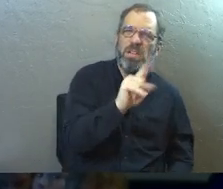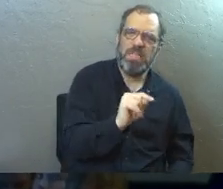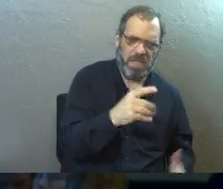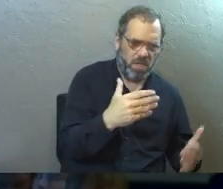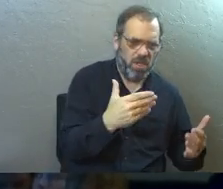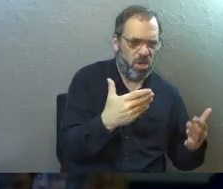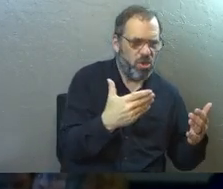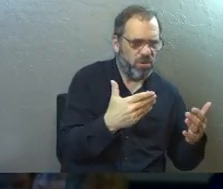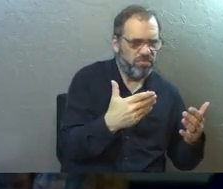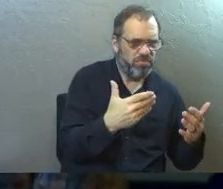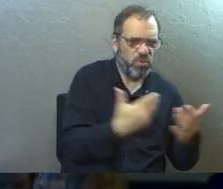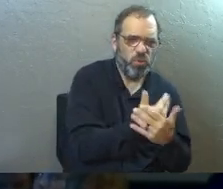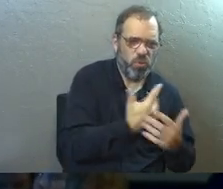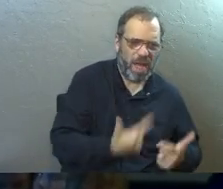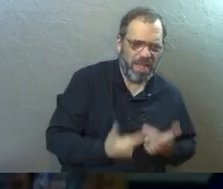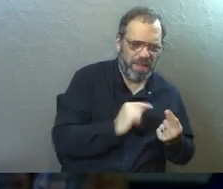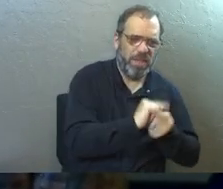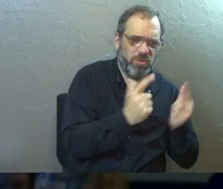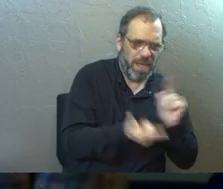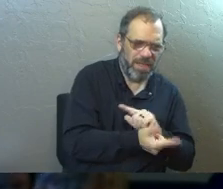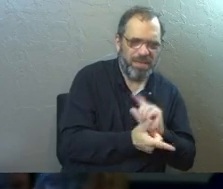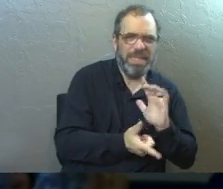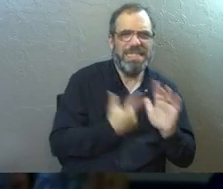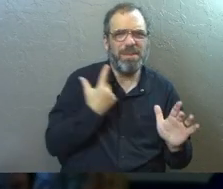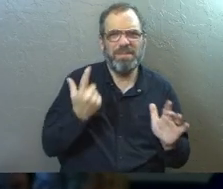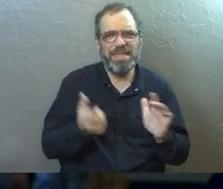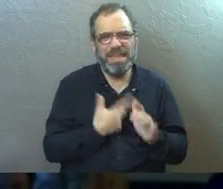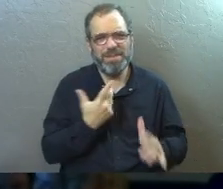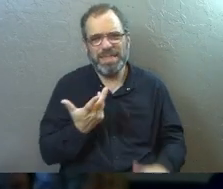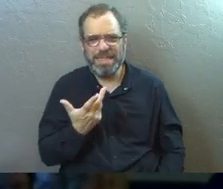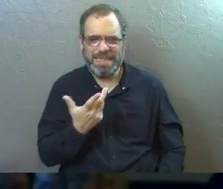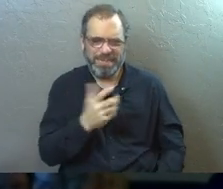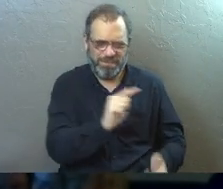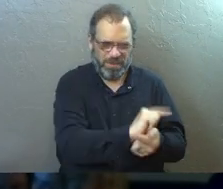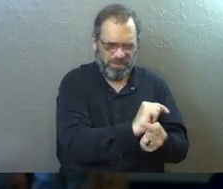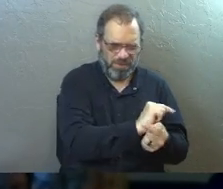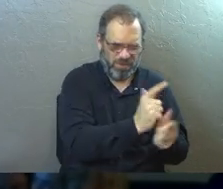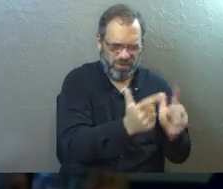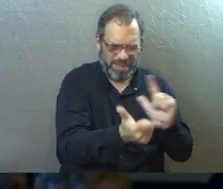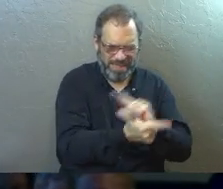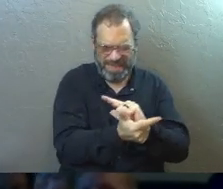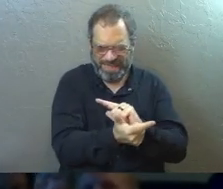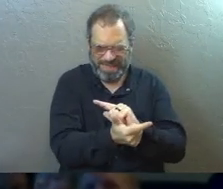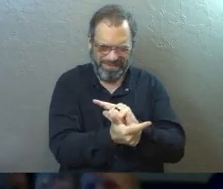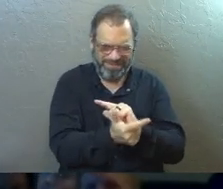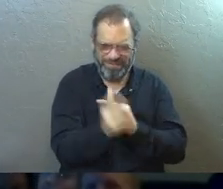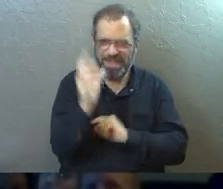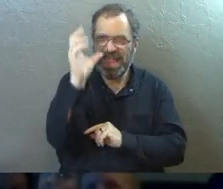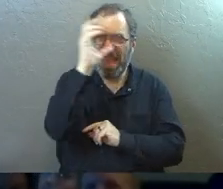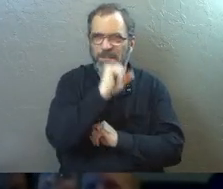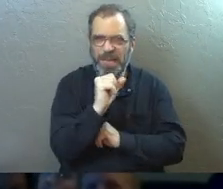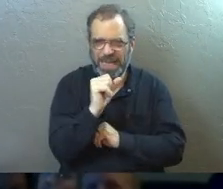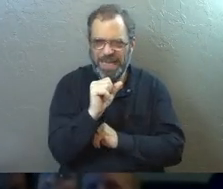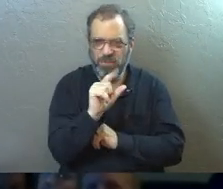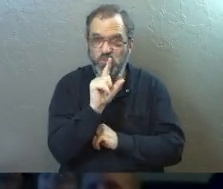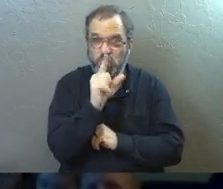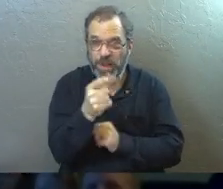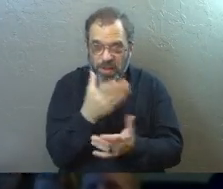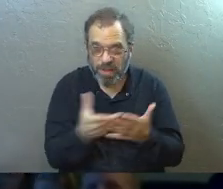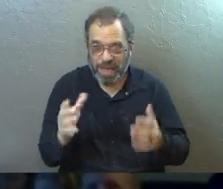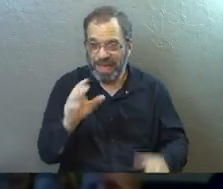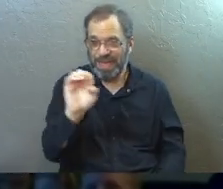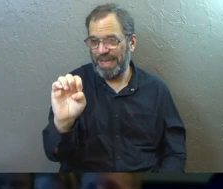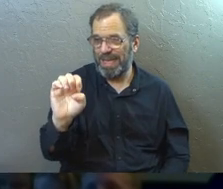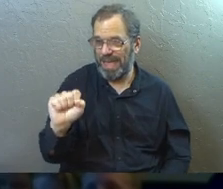because it's very modern, very easy to understand. But sometimes they're translating it so much they kind of miss some of the literal stuff.